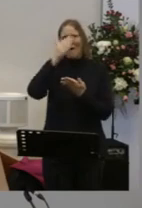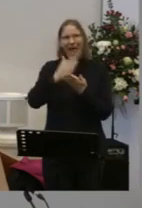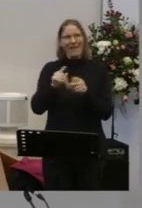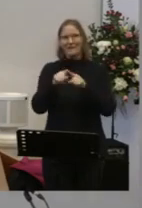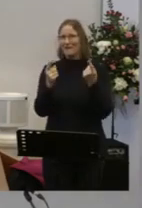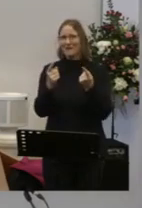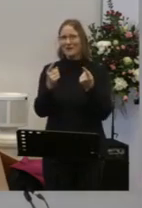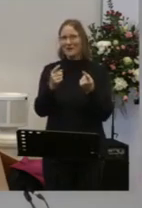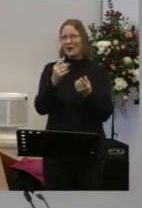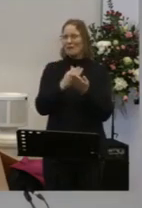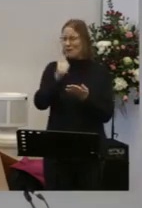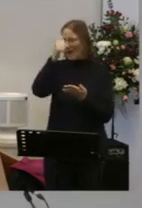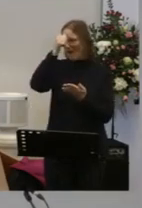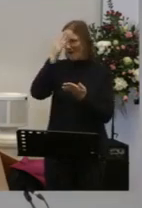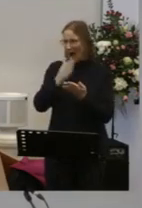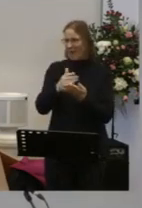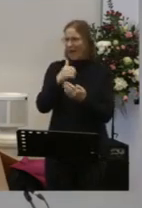Christianity is not designed to be a hobby